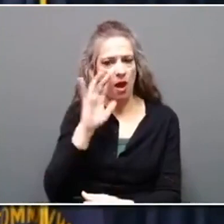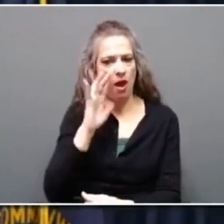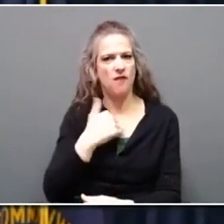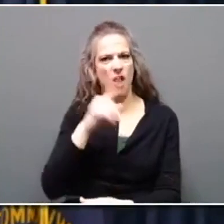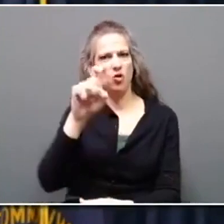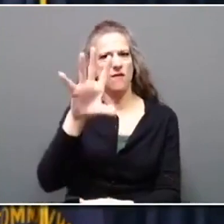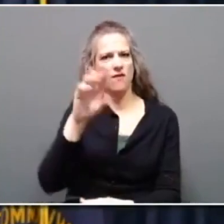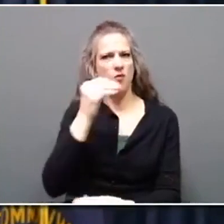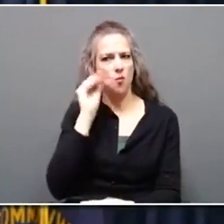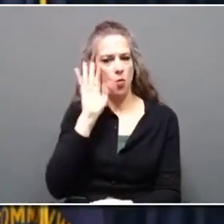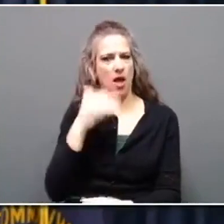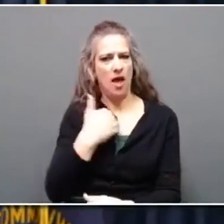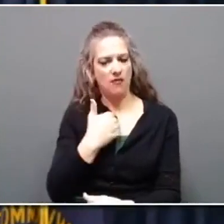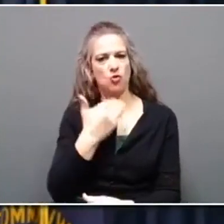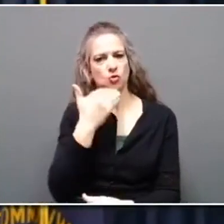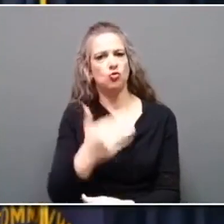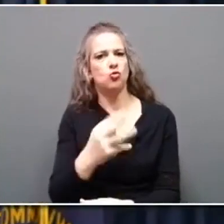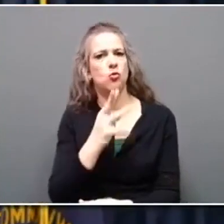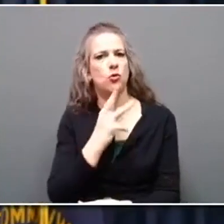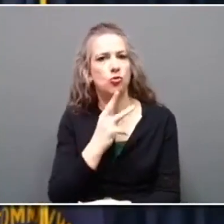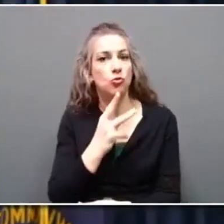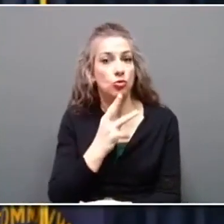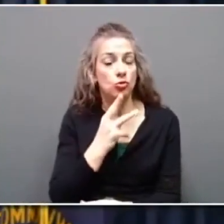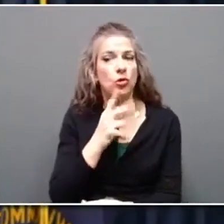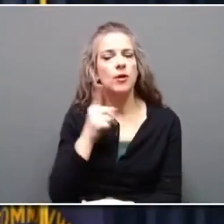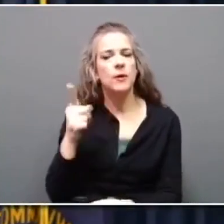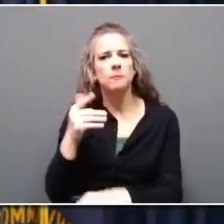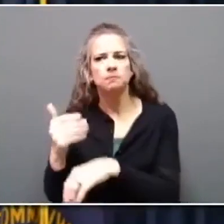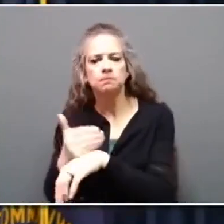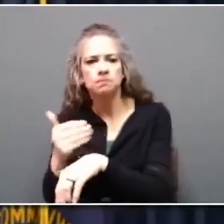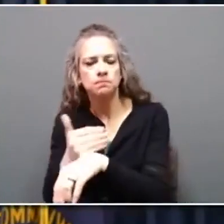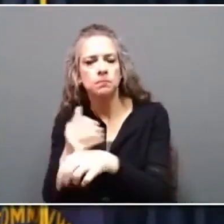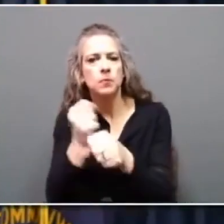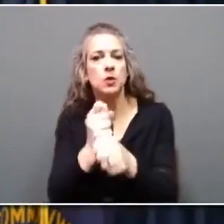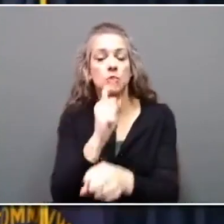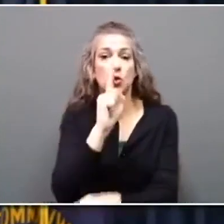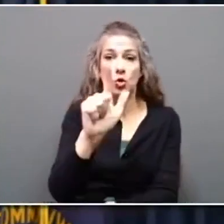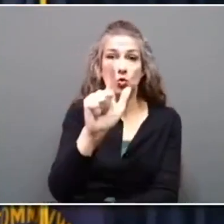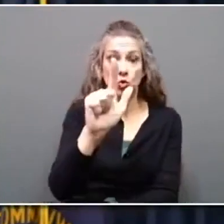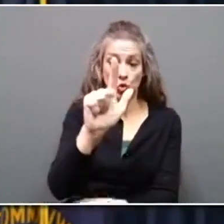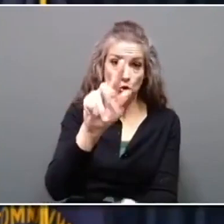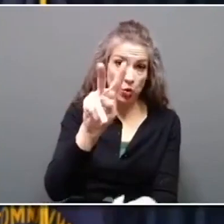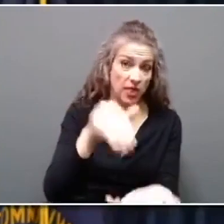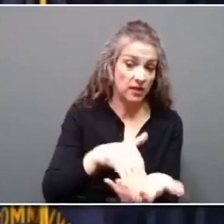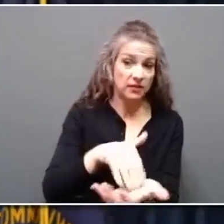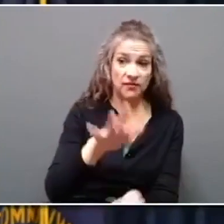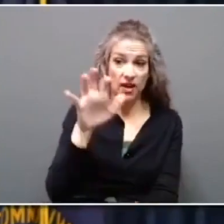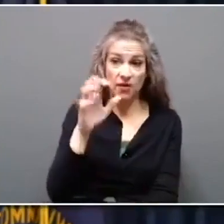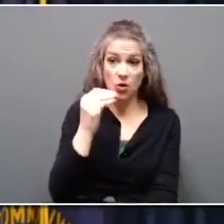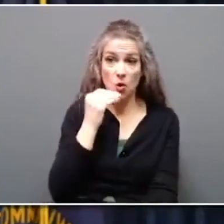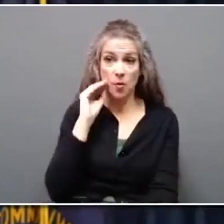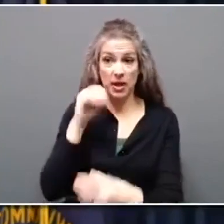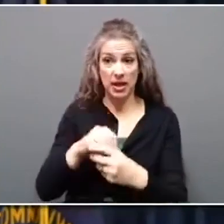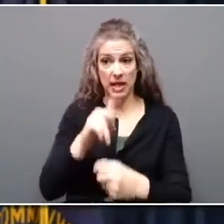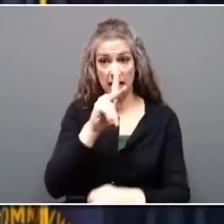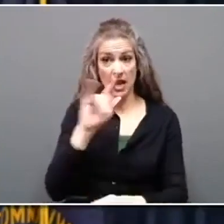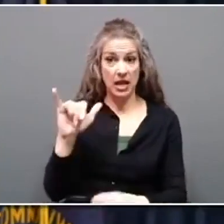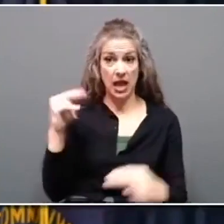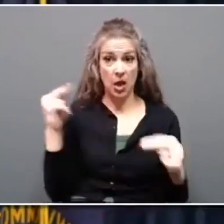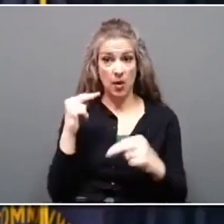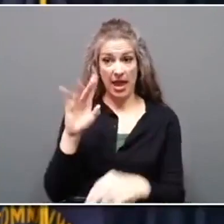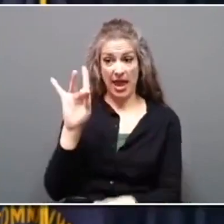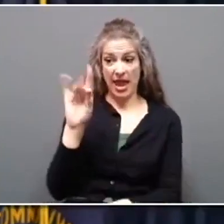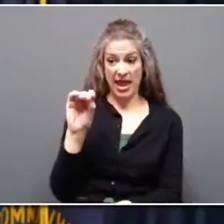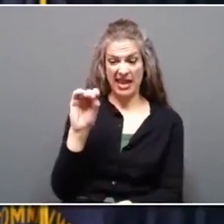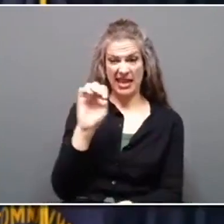updating and repairing waterline infrastructure to make sure that 2,500 homes along Kentucky Highway 80 East between